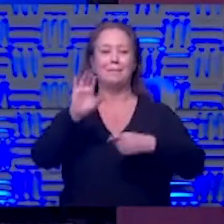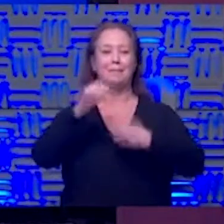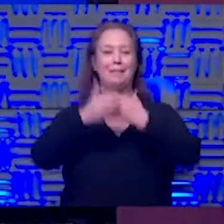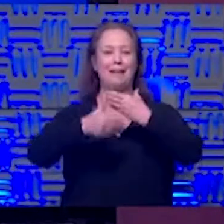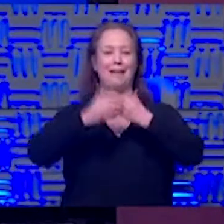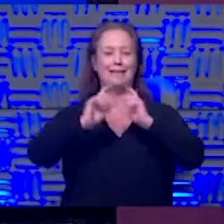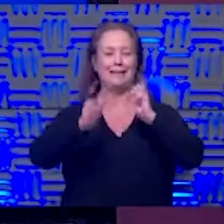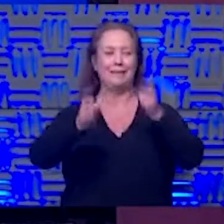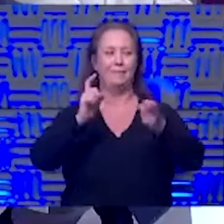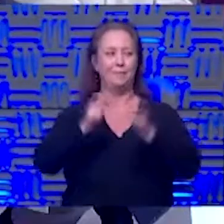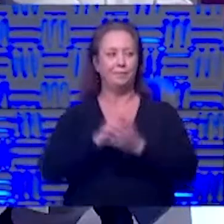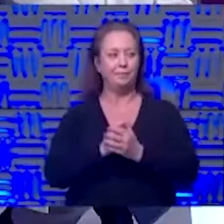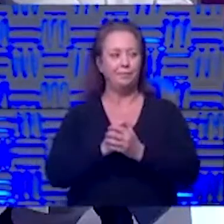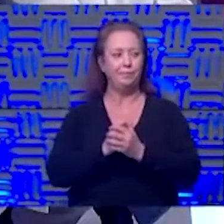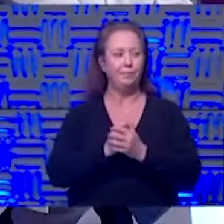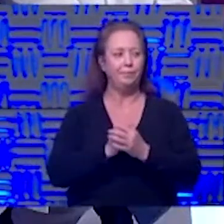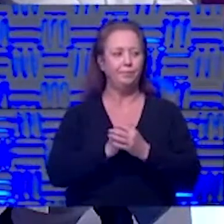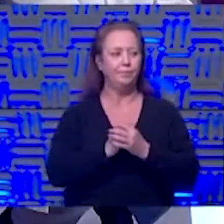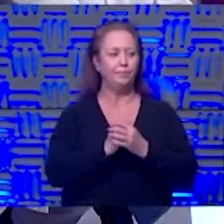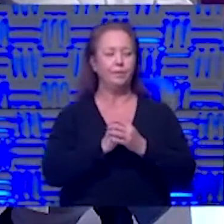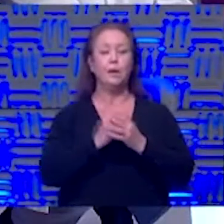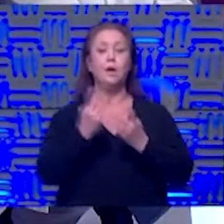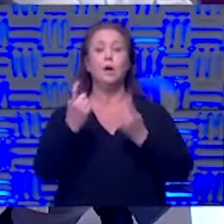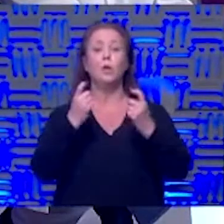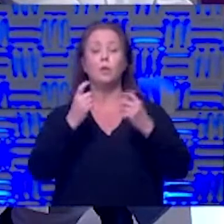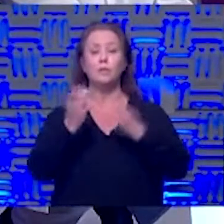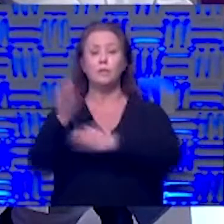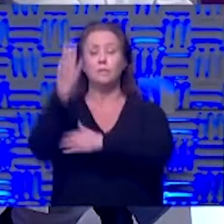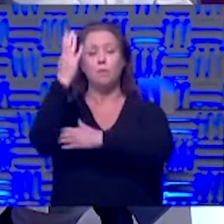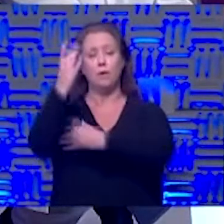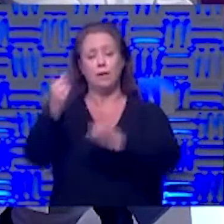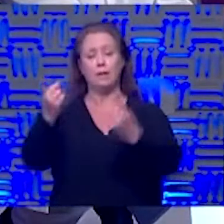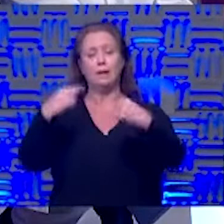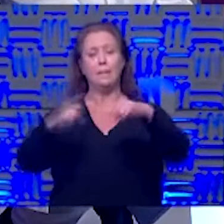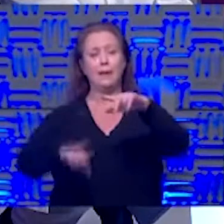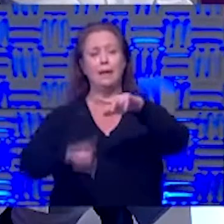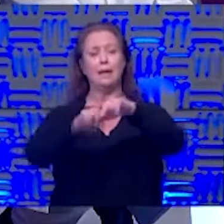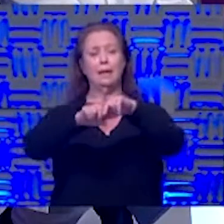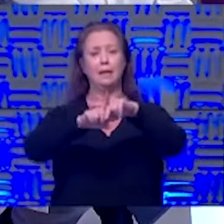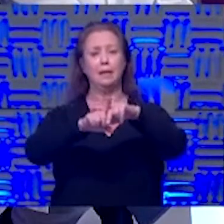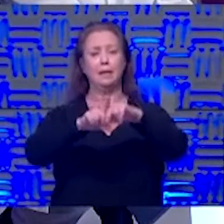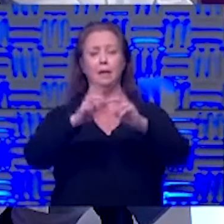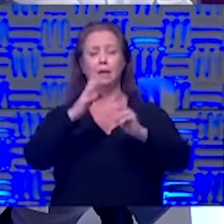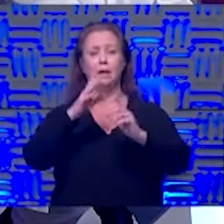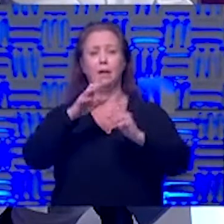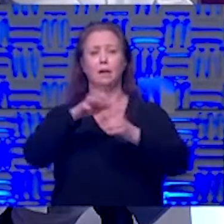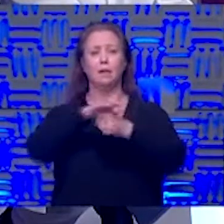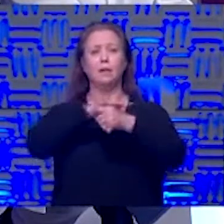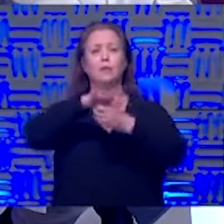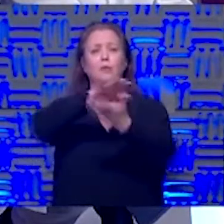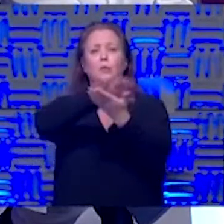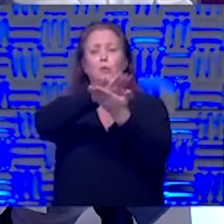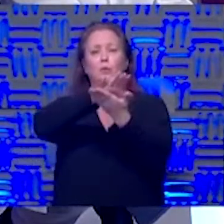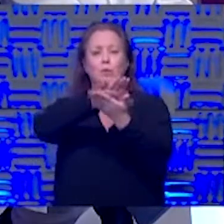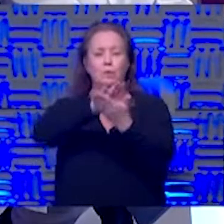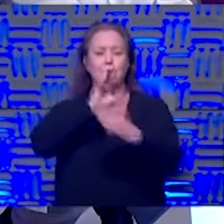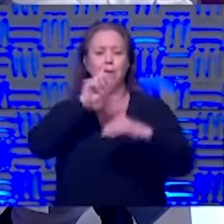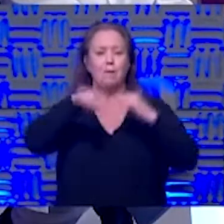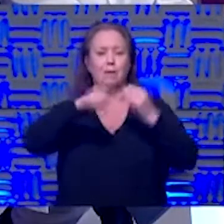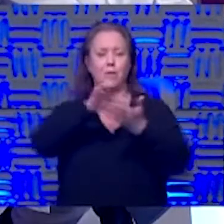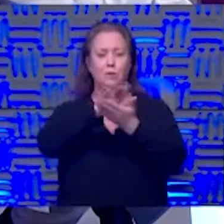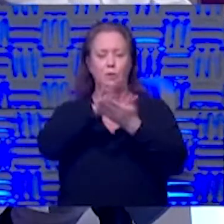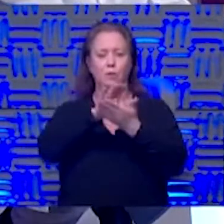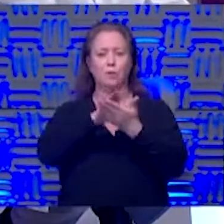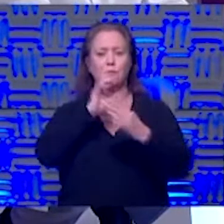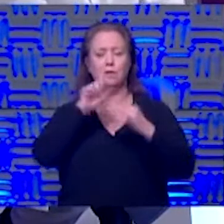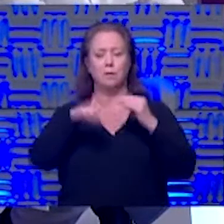right on giving it that's right okay so we have questions this morning that are coming in and they if they're really around schools yeah um you know